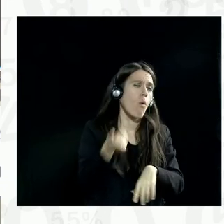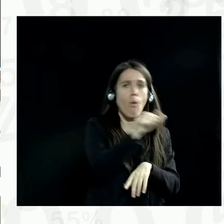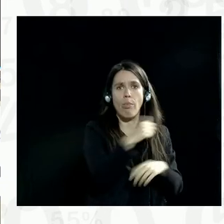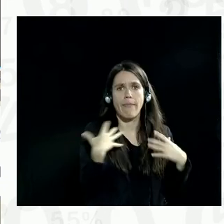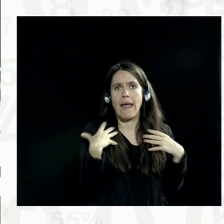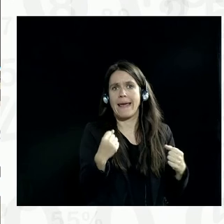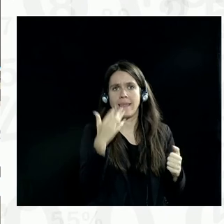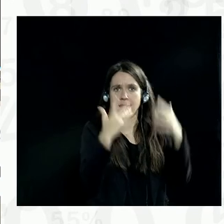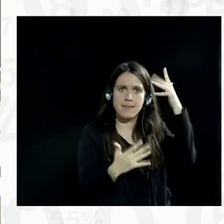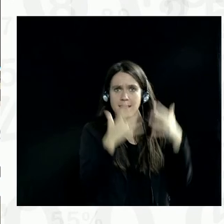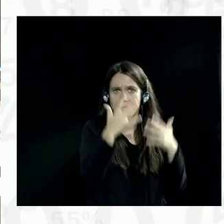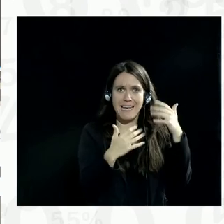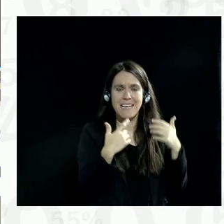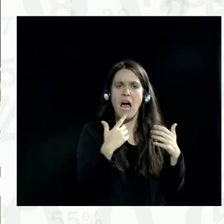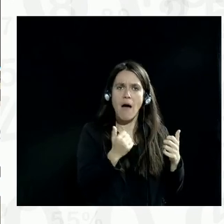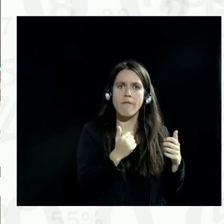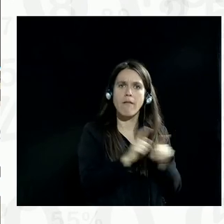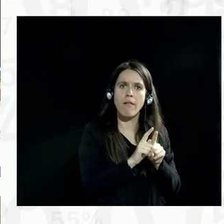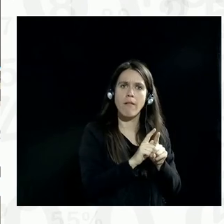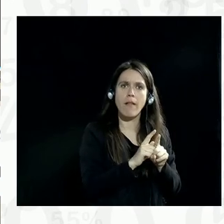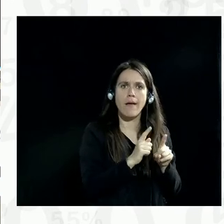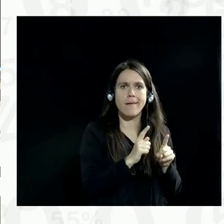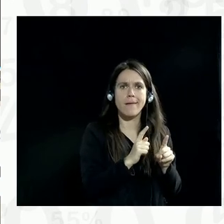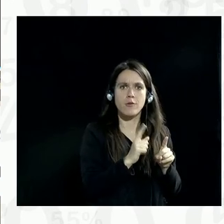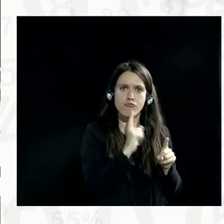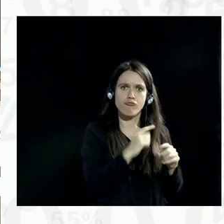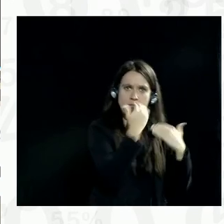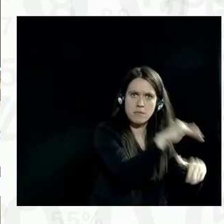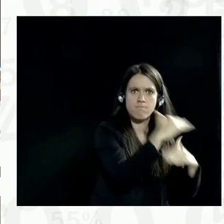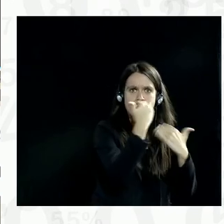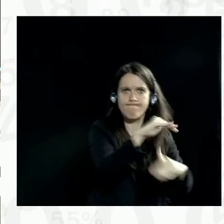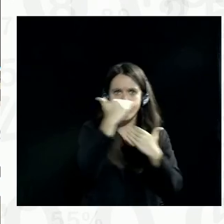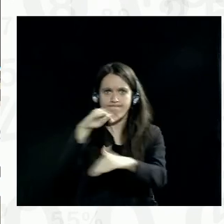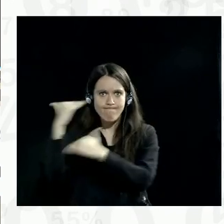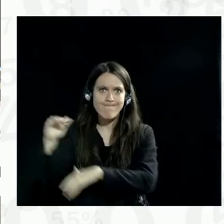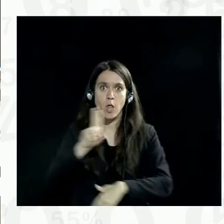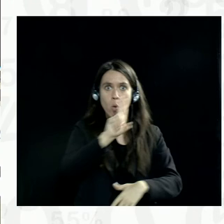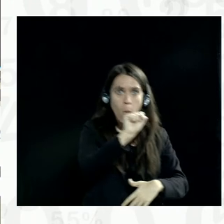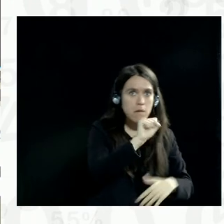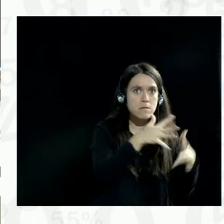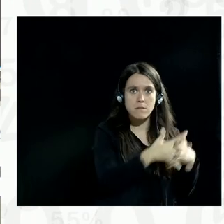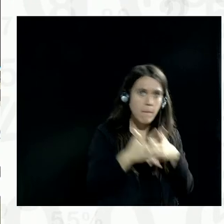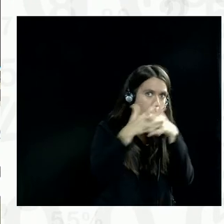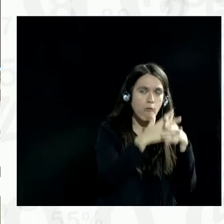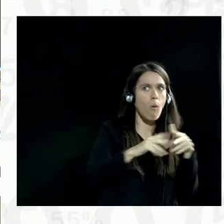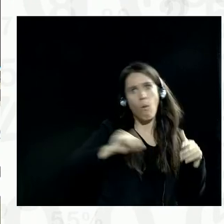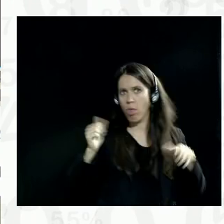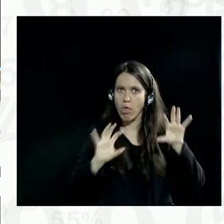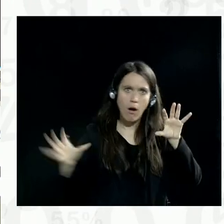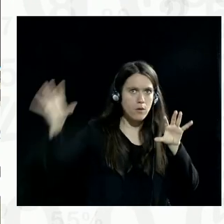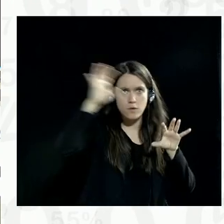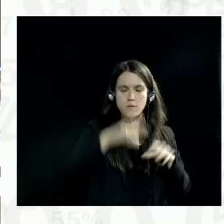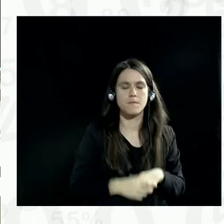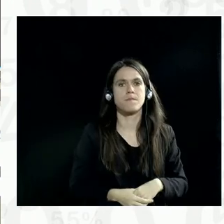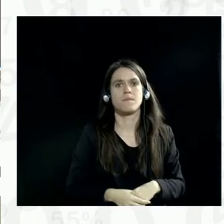which many of the restrictions have been waived during the pandemic in the US and in many other jurisdictions. However, I do